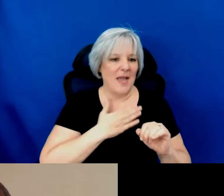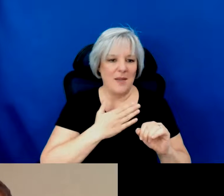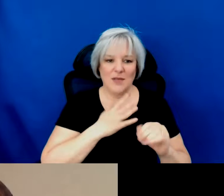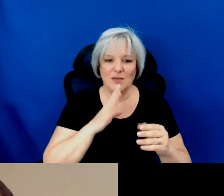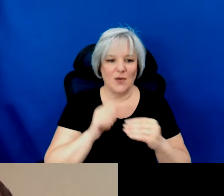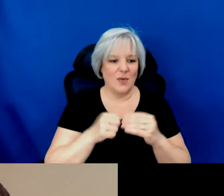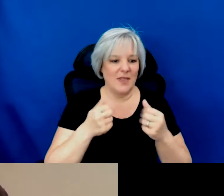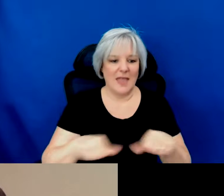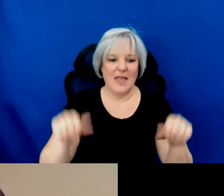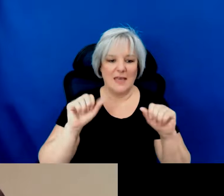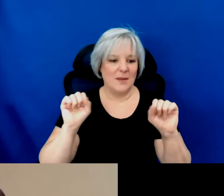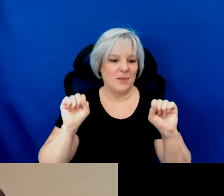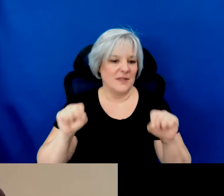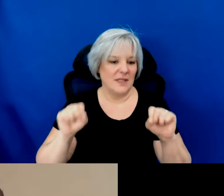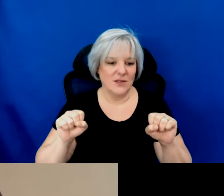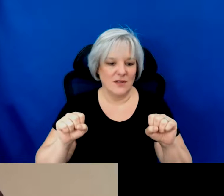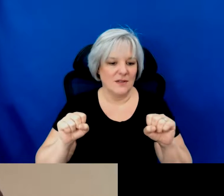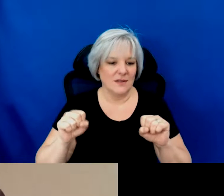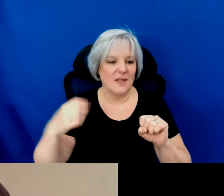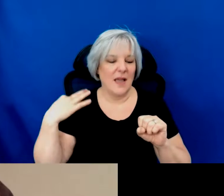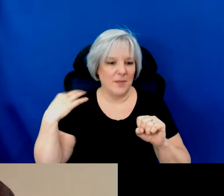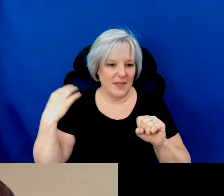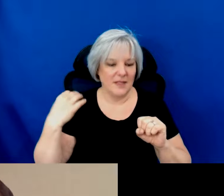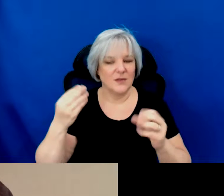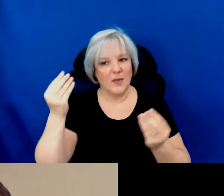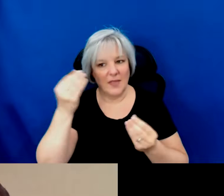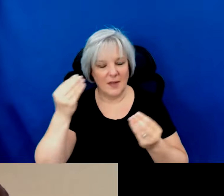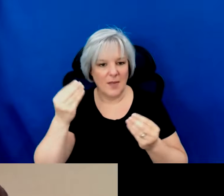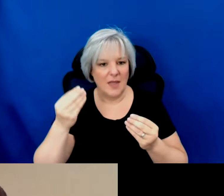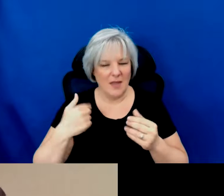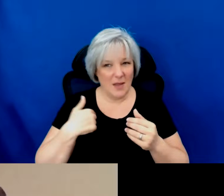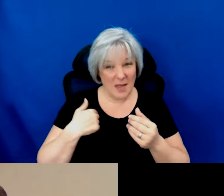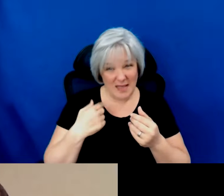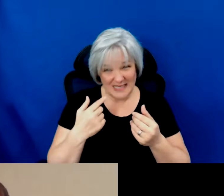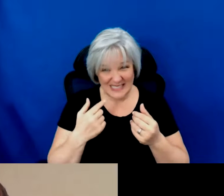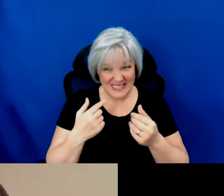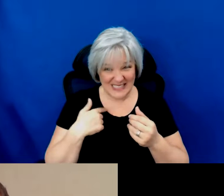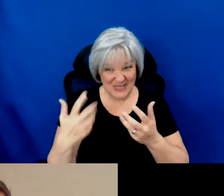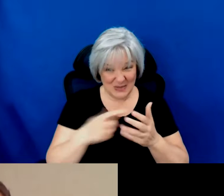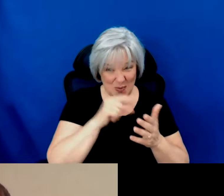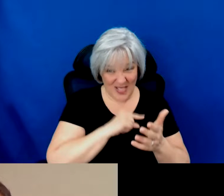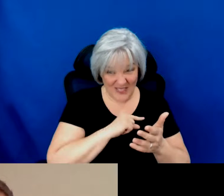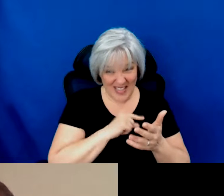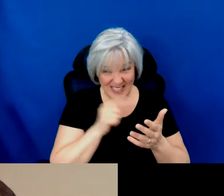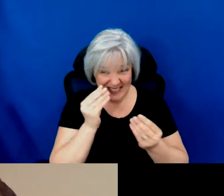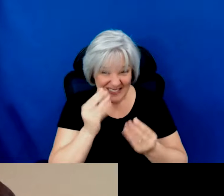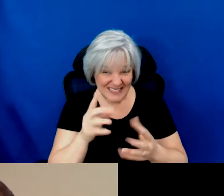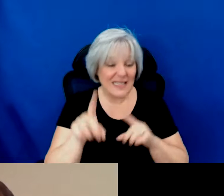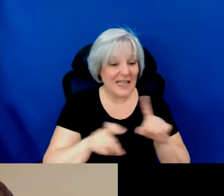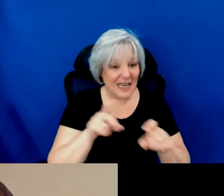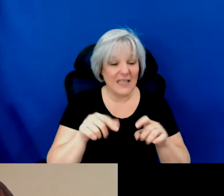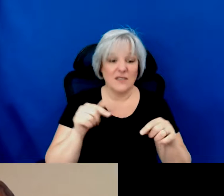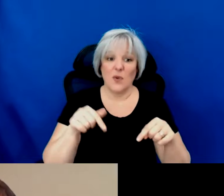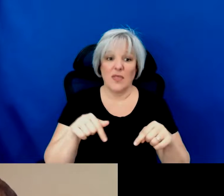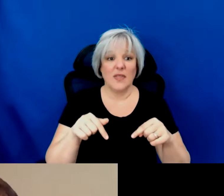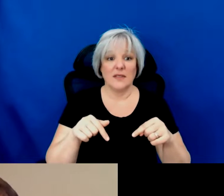potential applicants who might be considering like is what i'm thinking of a touring project and again for this round of